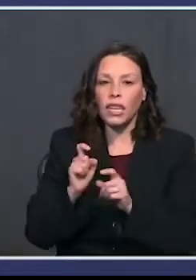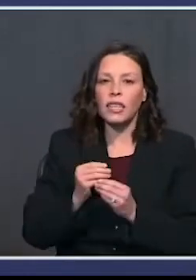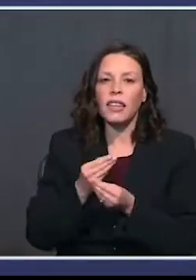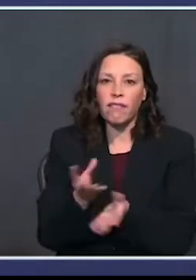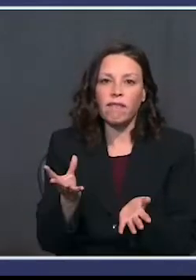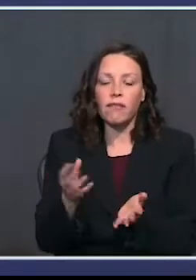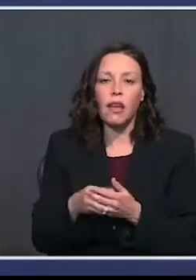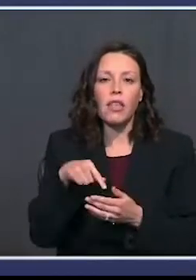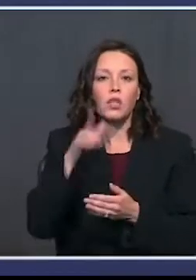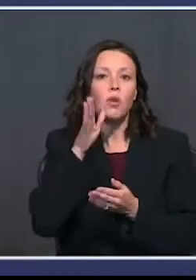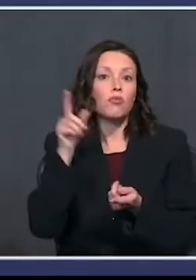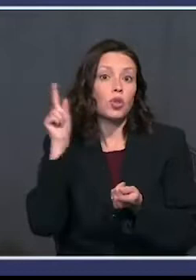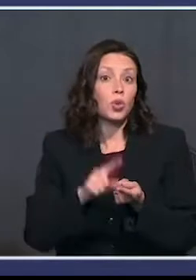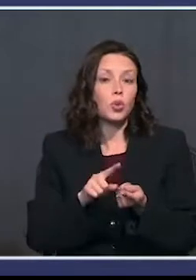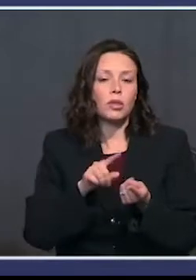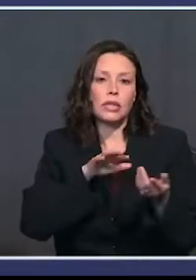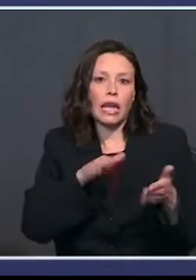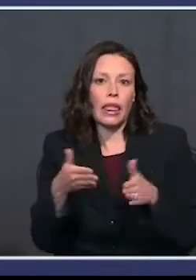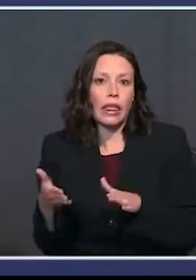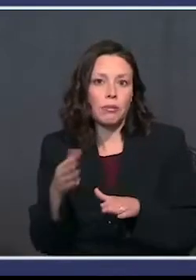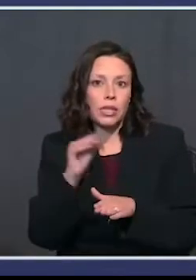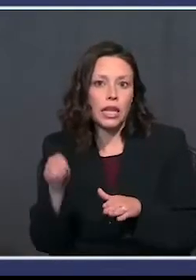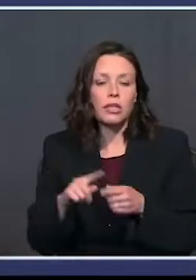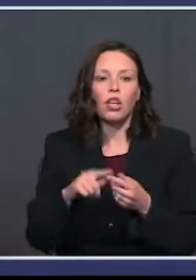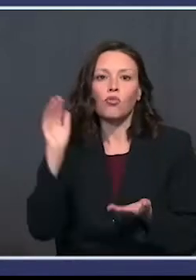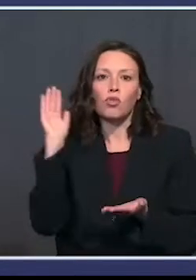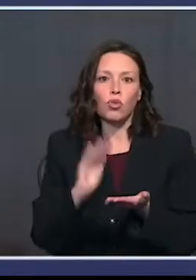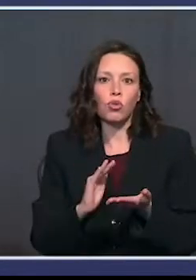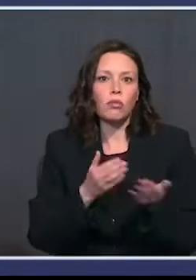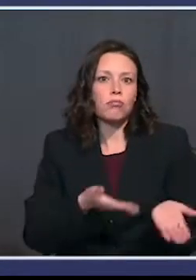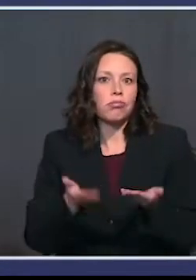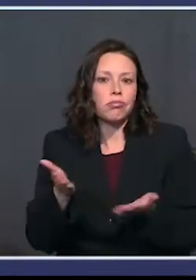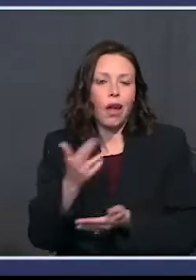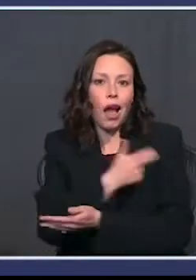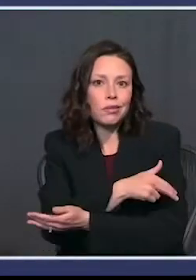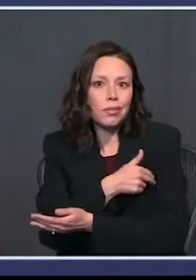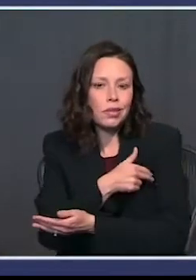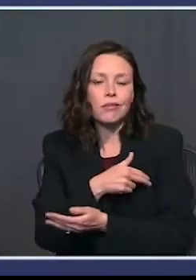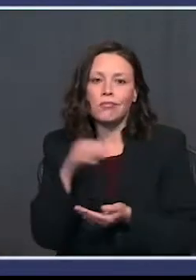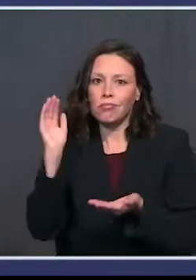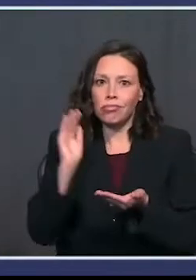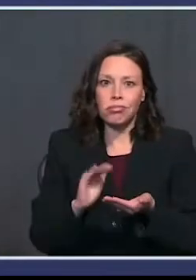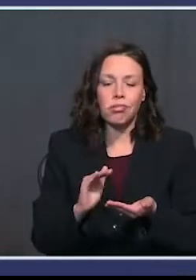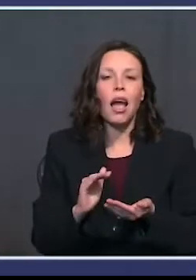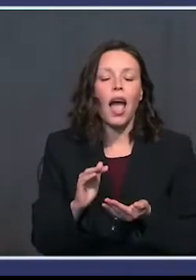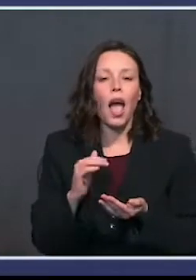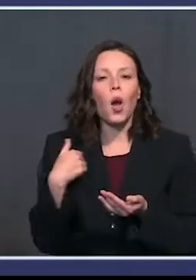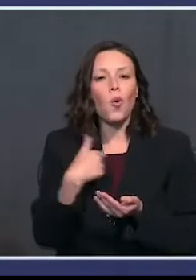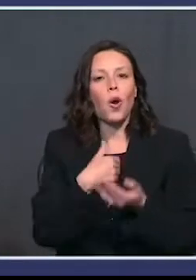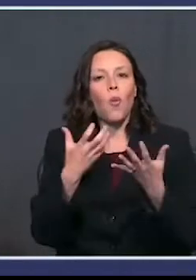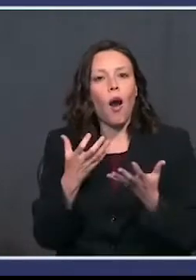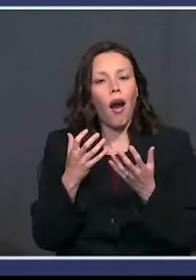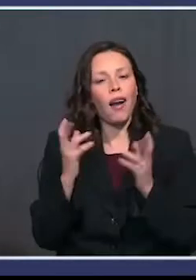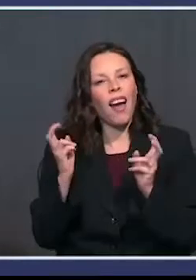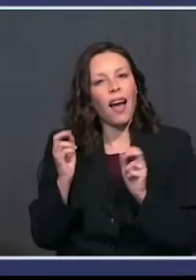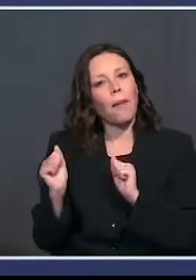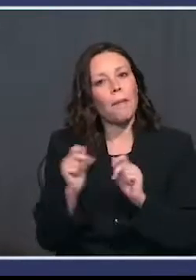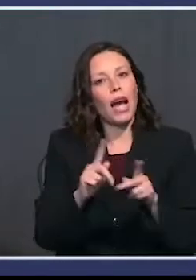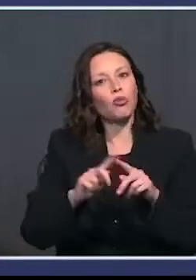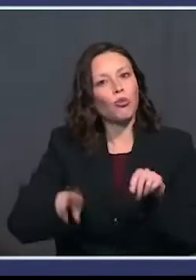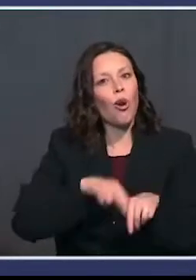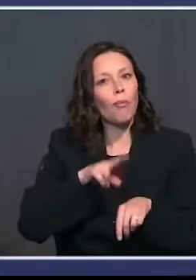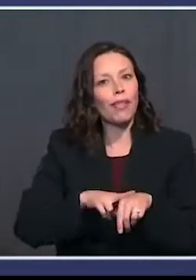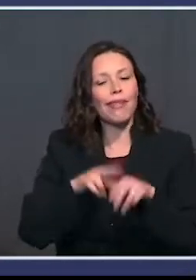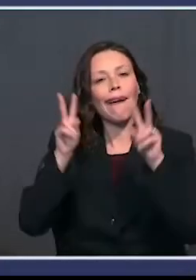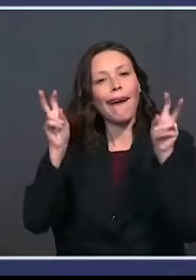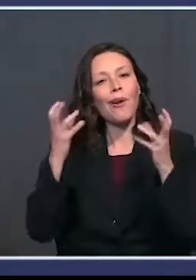dramatically reduce deaths and hospitalizations. within a short period of time, I think we want to get back to normal. It's a very standard